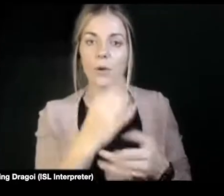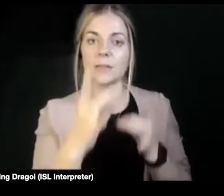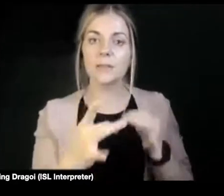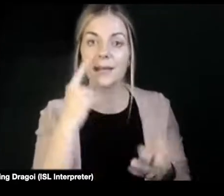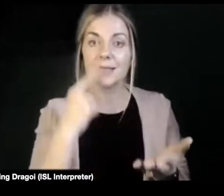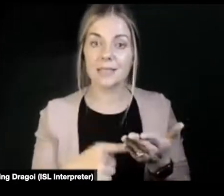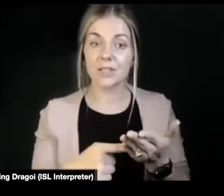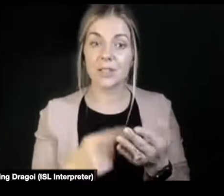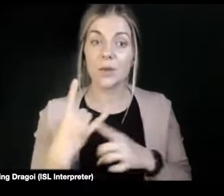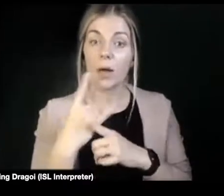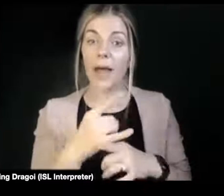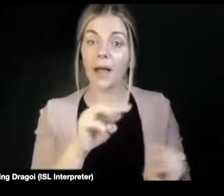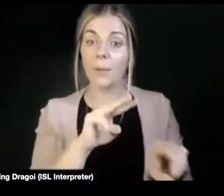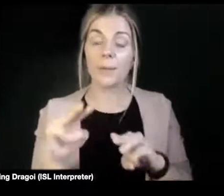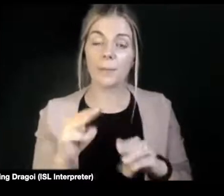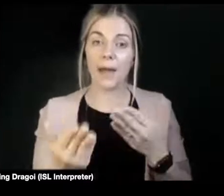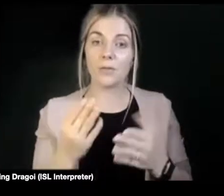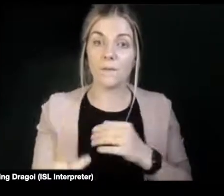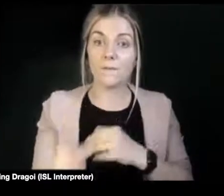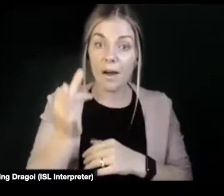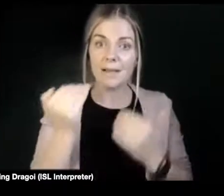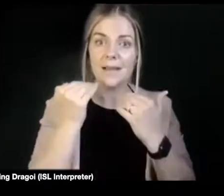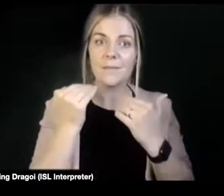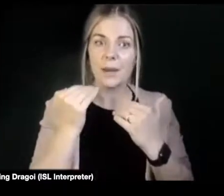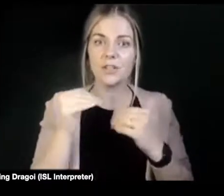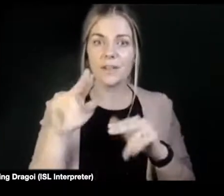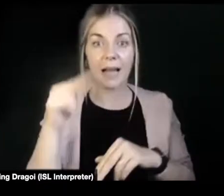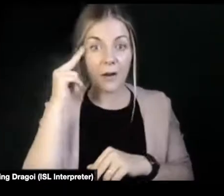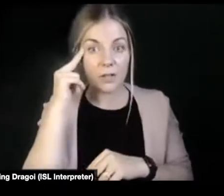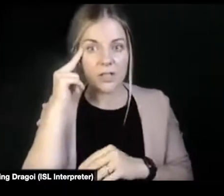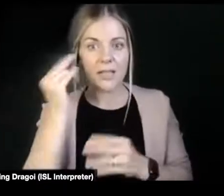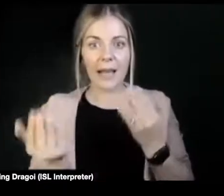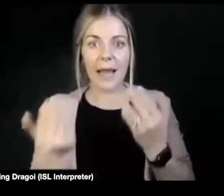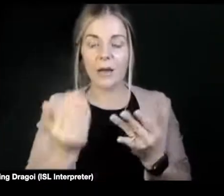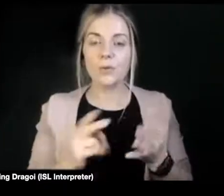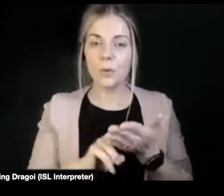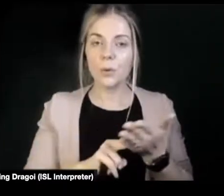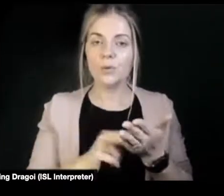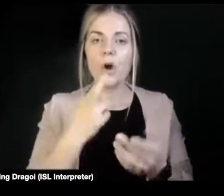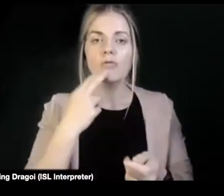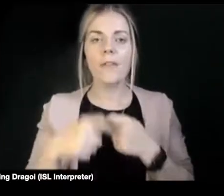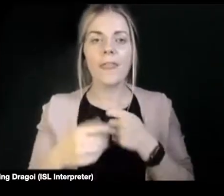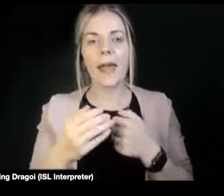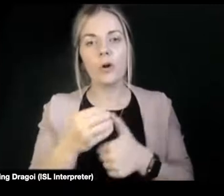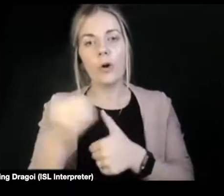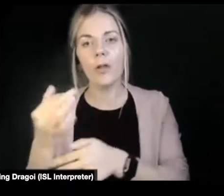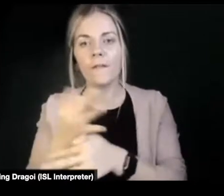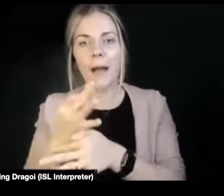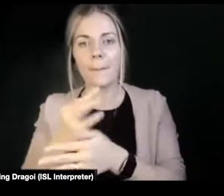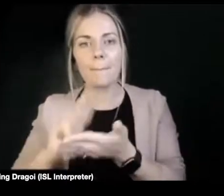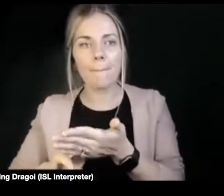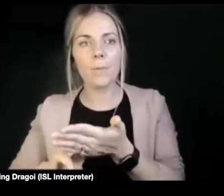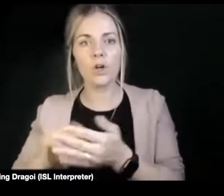that they can understand and use rather than having service providers or family members assume, well, I can just make a decision